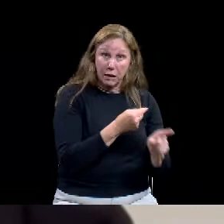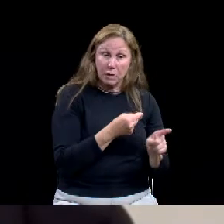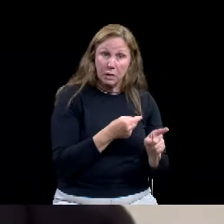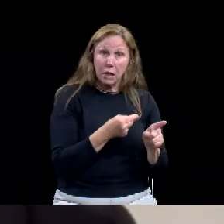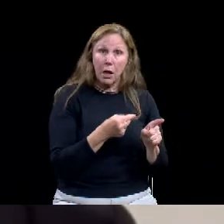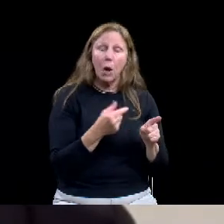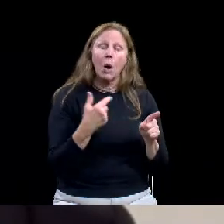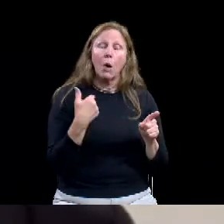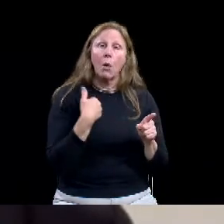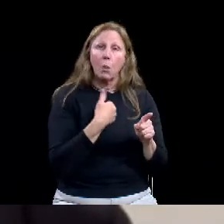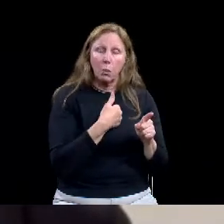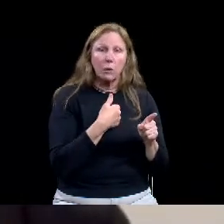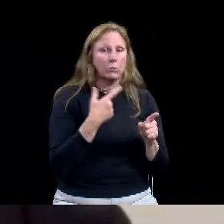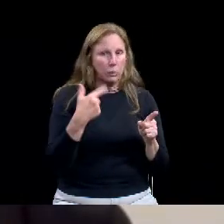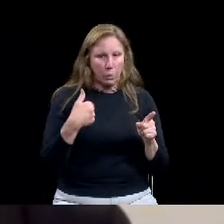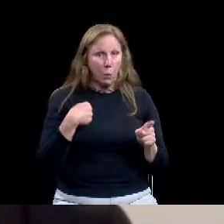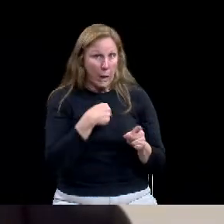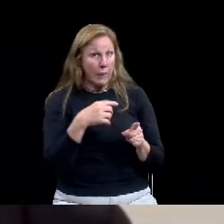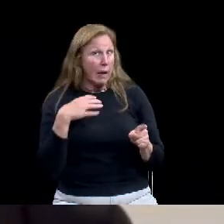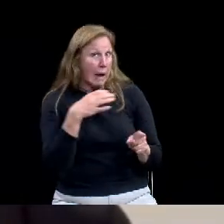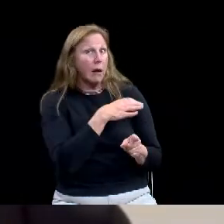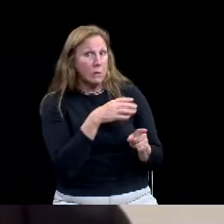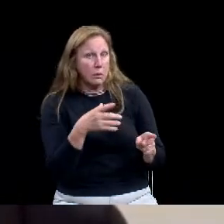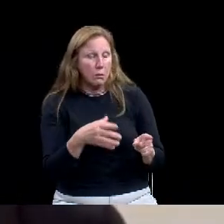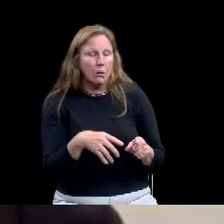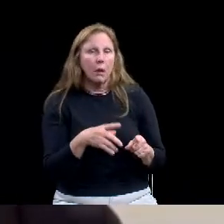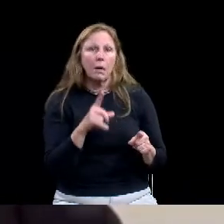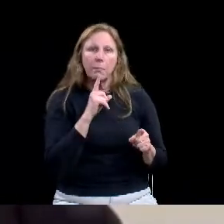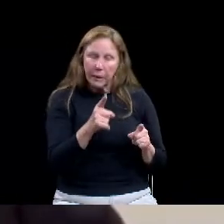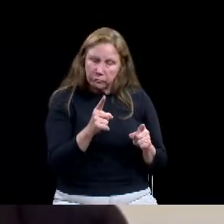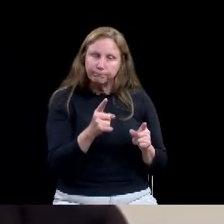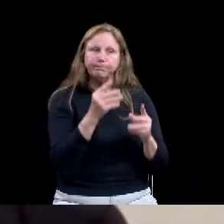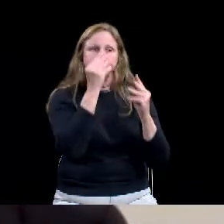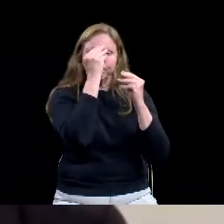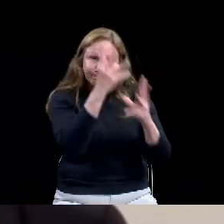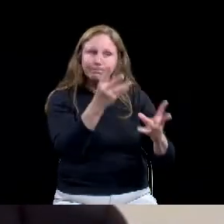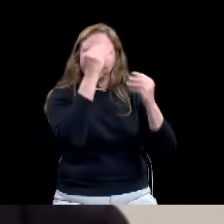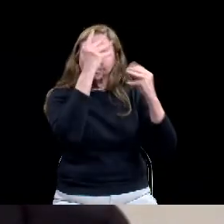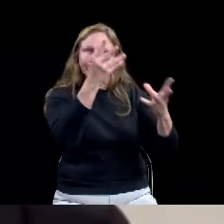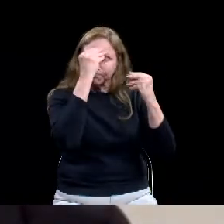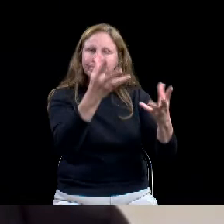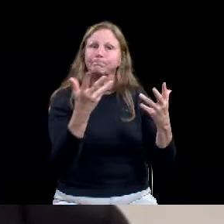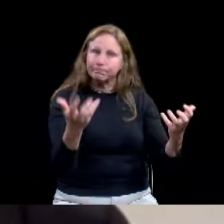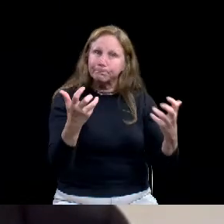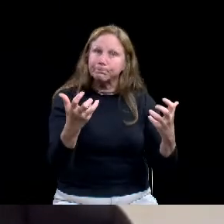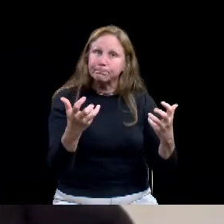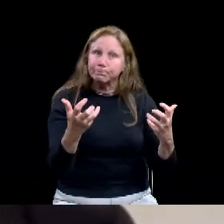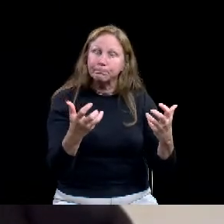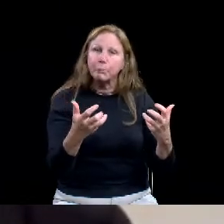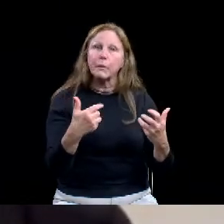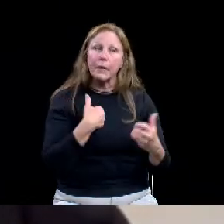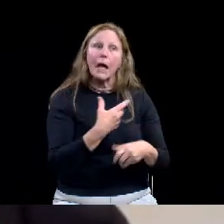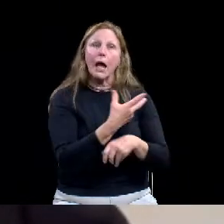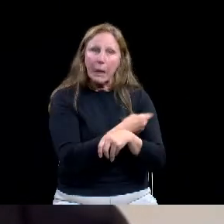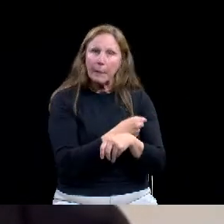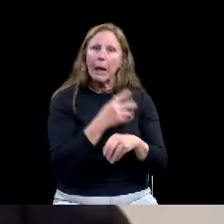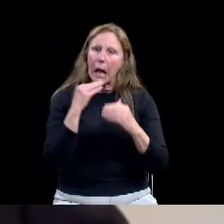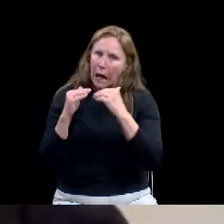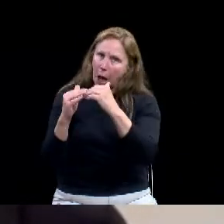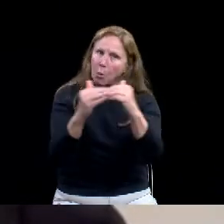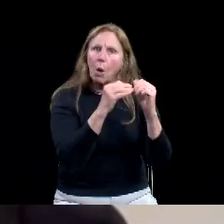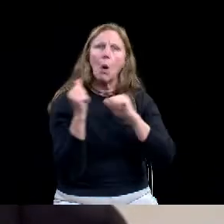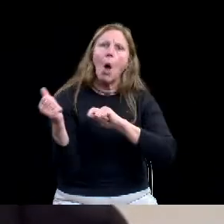immunizations are done in an equitable manner of COVID-19. to see this type of response and how the health district is